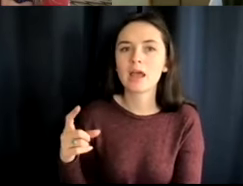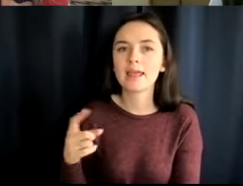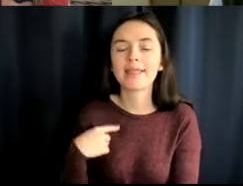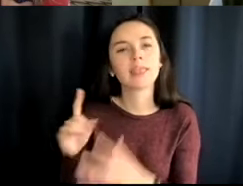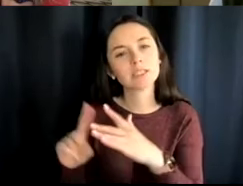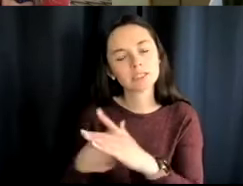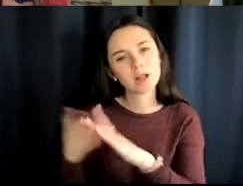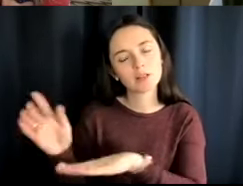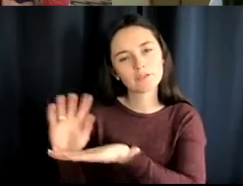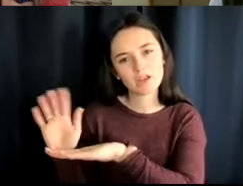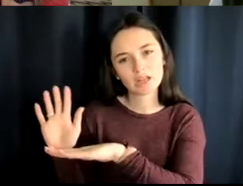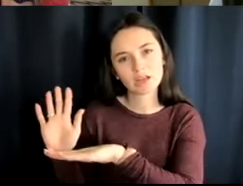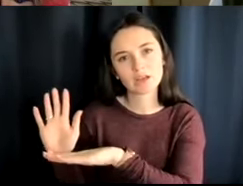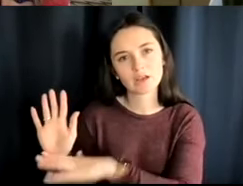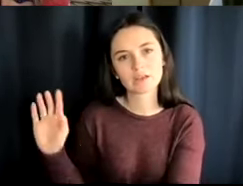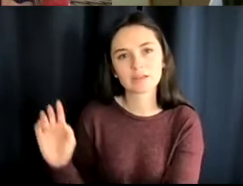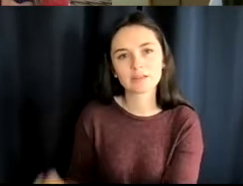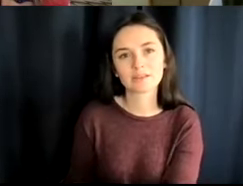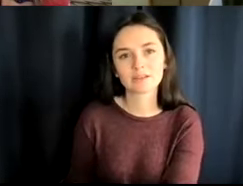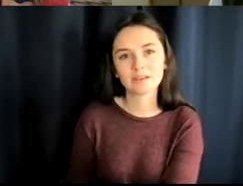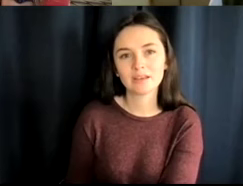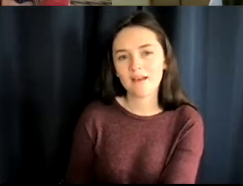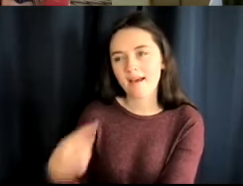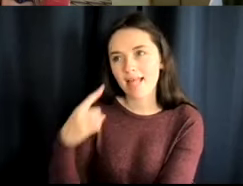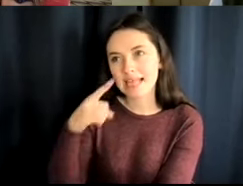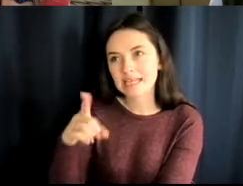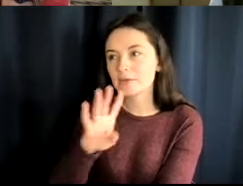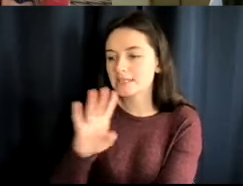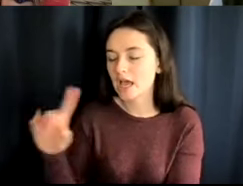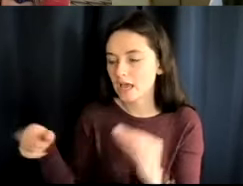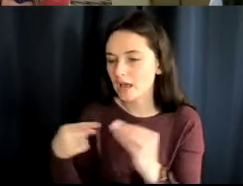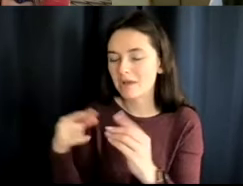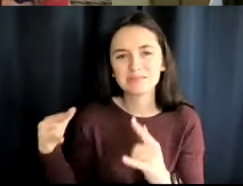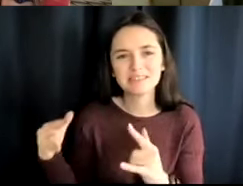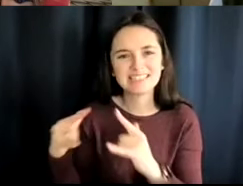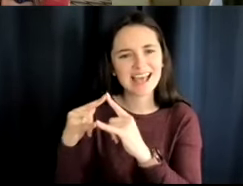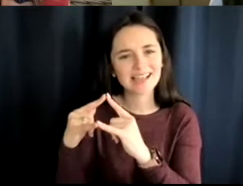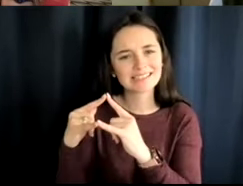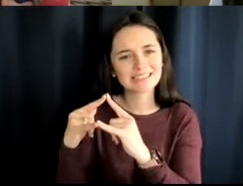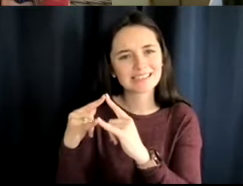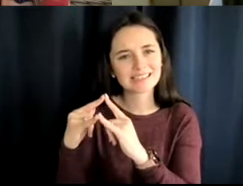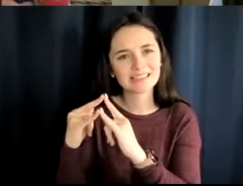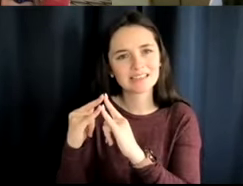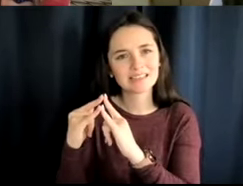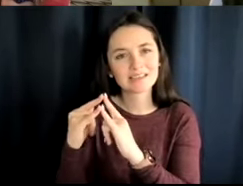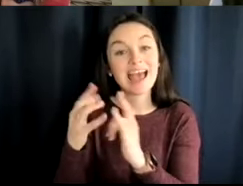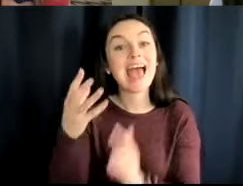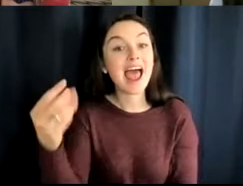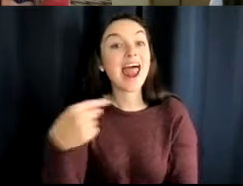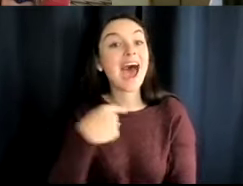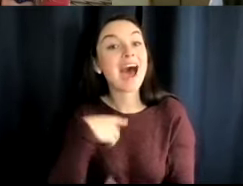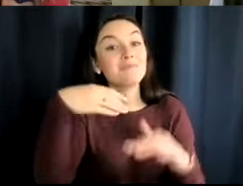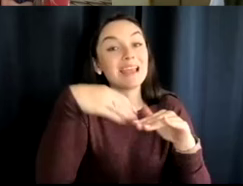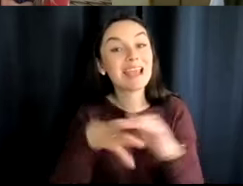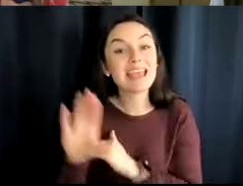beginning of the video, oh, I think he was talking about tents and I'm innocent right now.